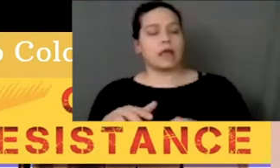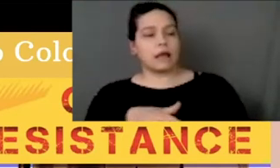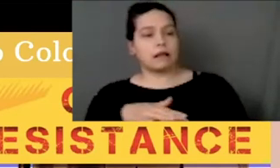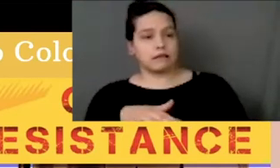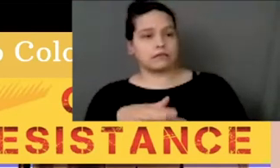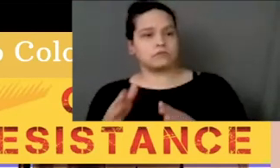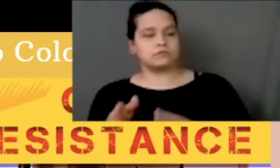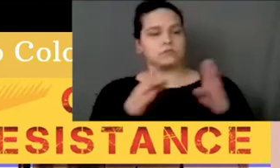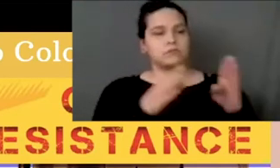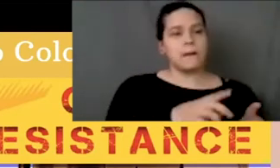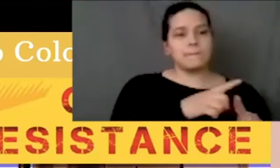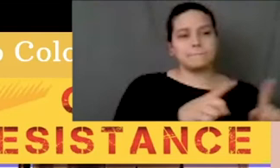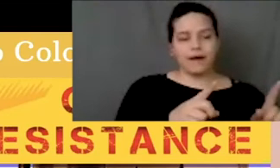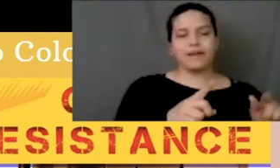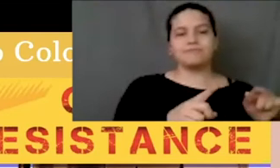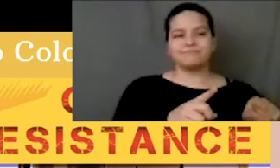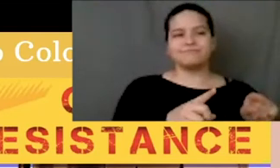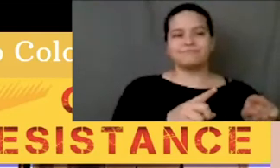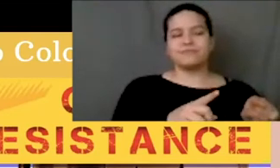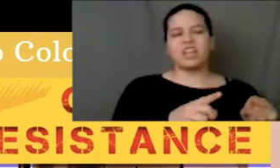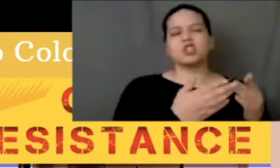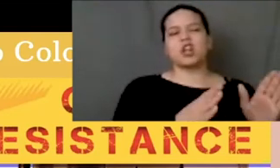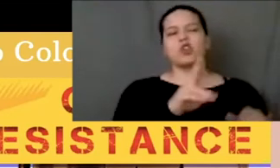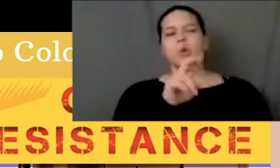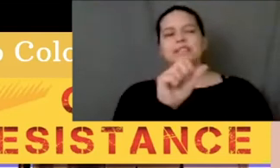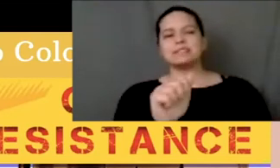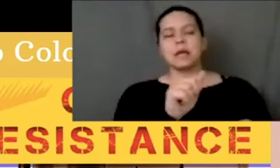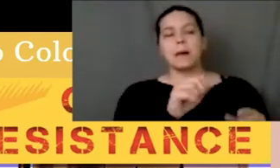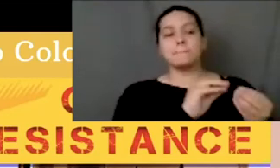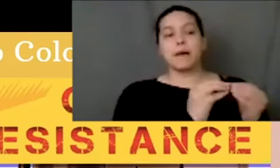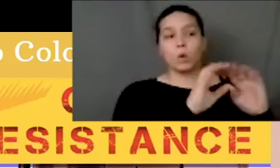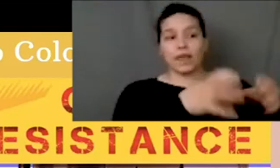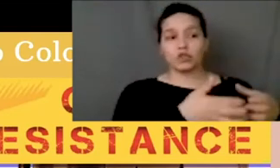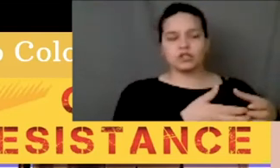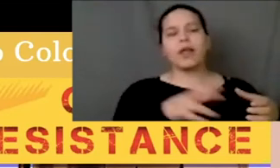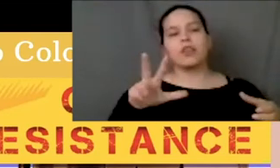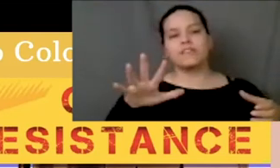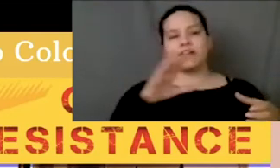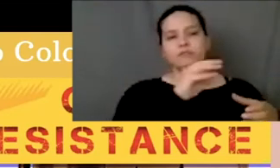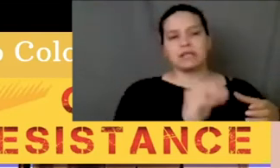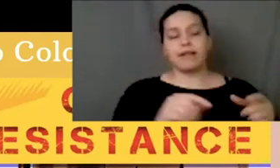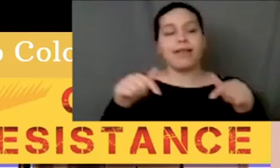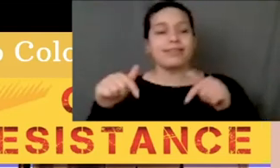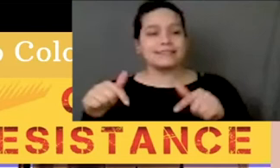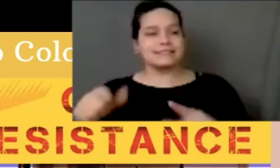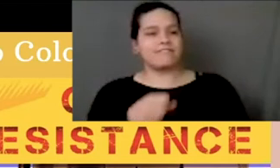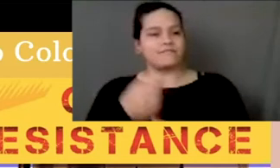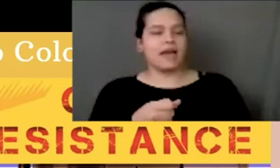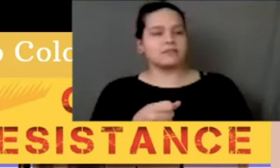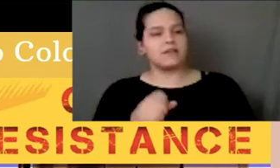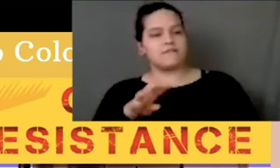34%. And this, this is an outcome, this is an effect of the genocide that we are suffering.